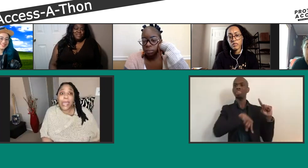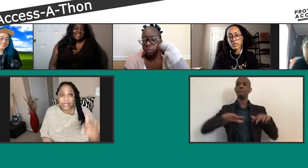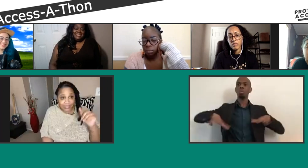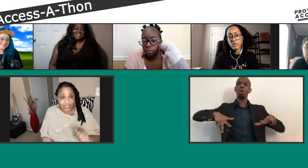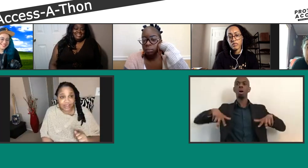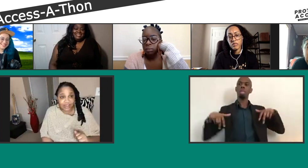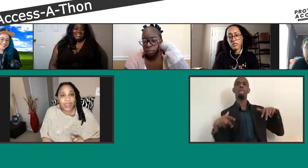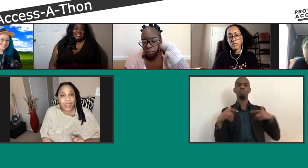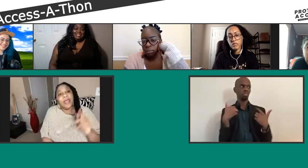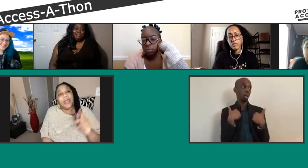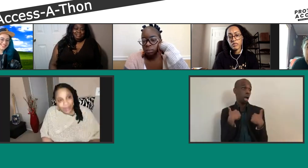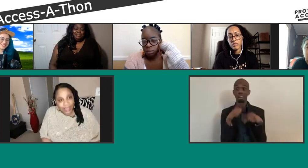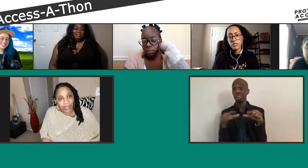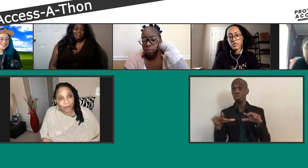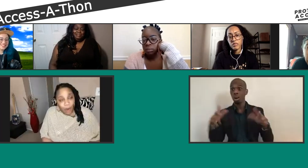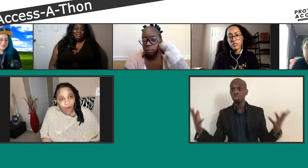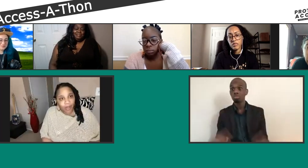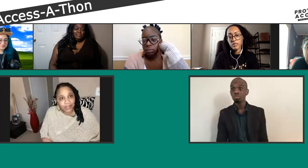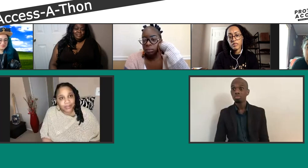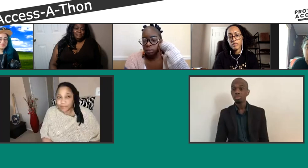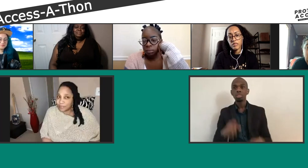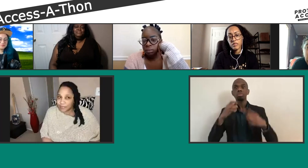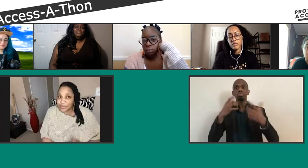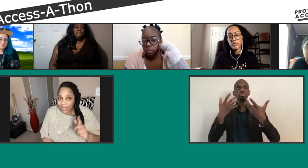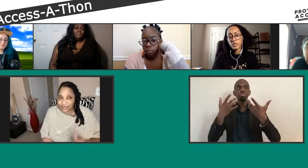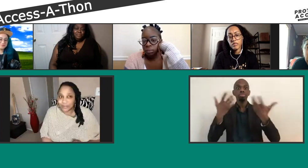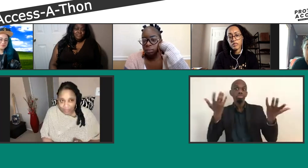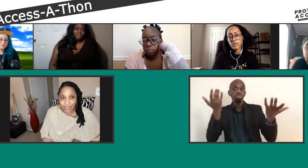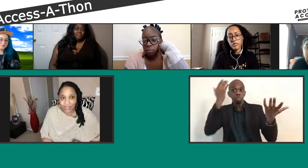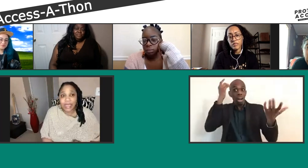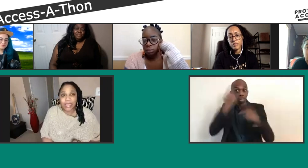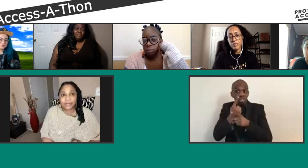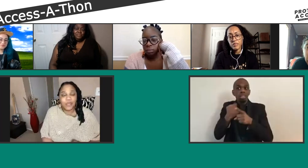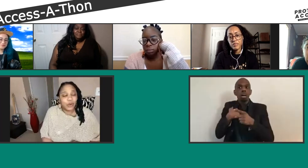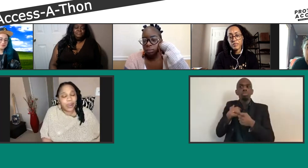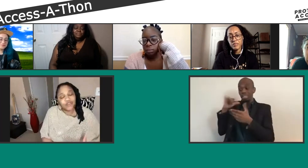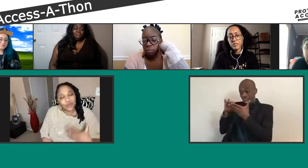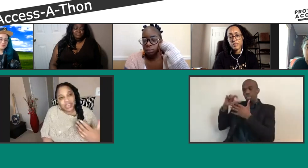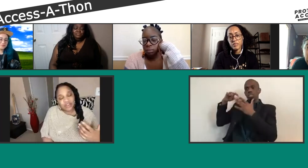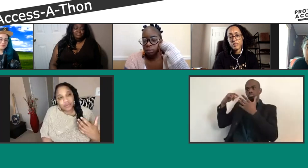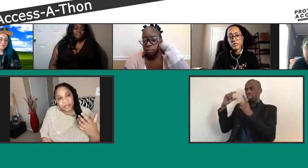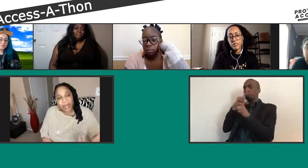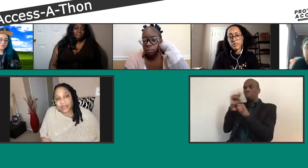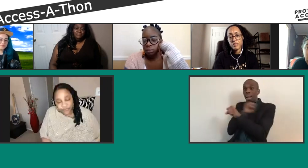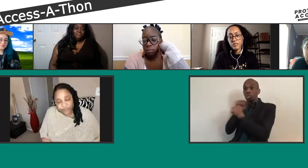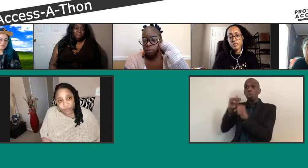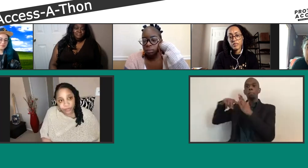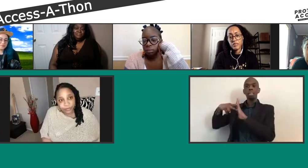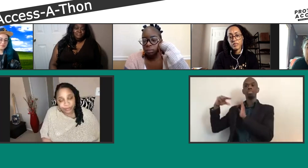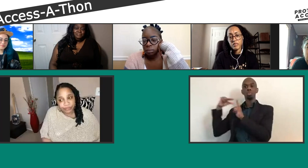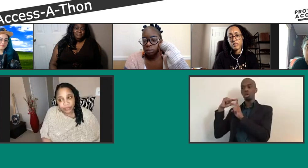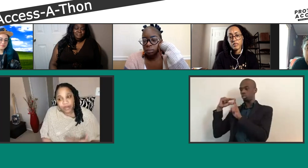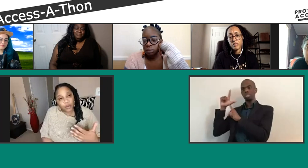Okay, let's get that straight. But I can't walk. That's the meaning of lame, right? So we need to be mindful